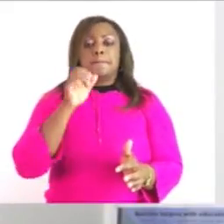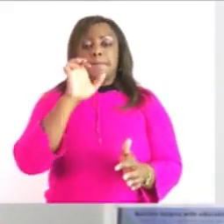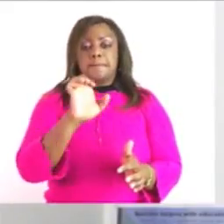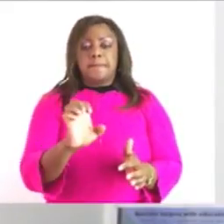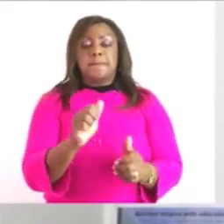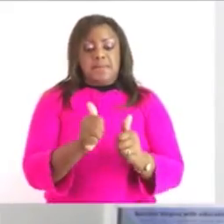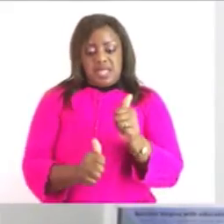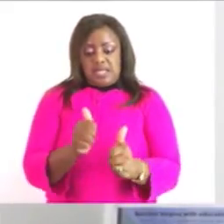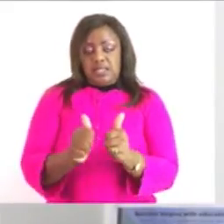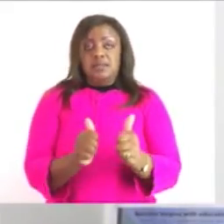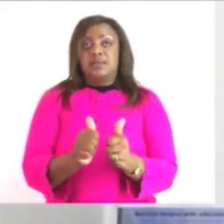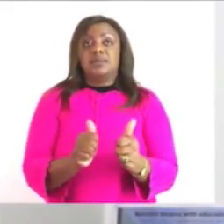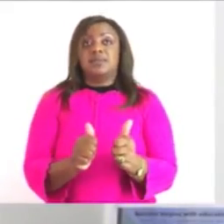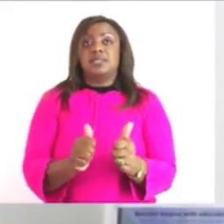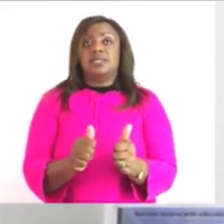estimation